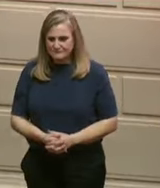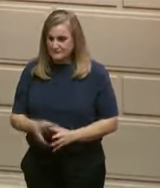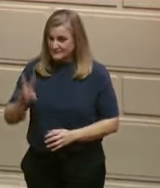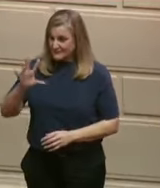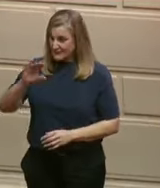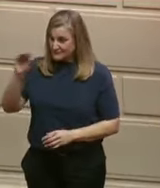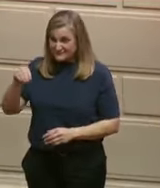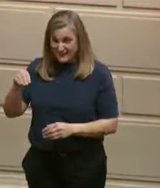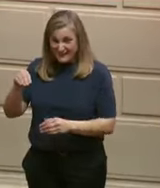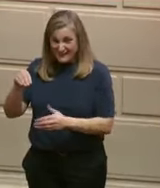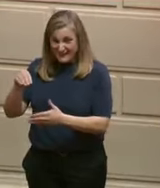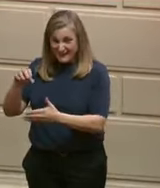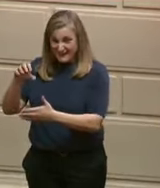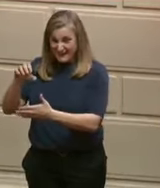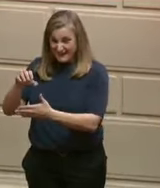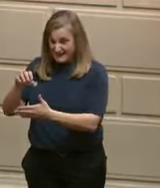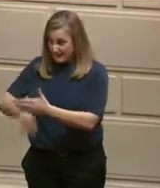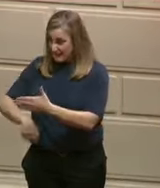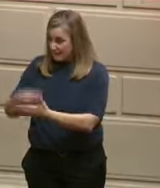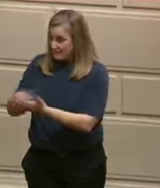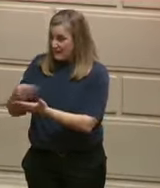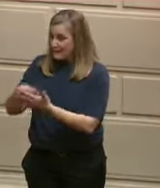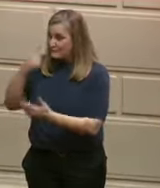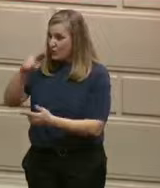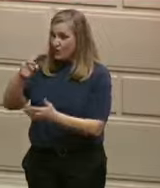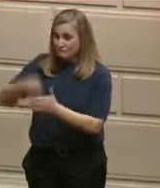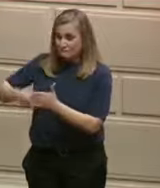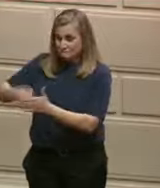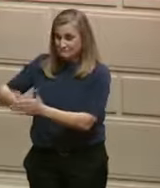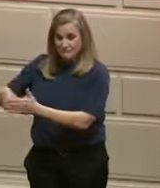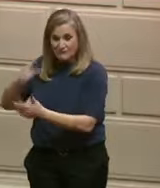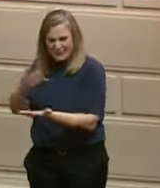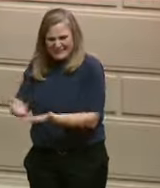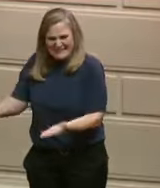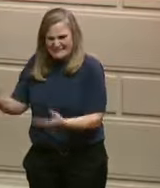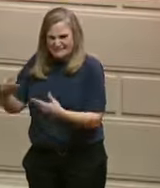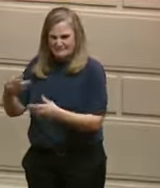Thank you, Senate President, for your leadership and your chamber's leadership on that issue.